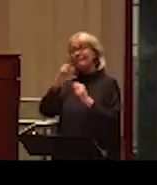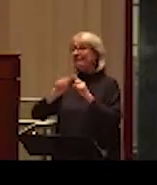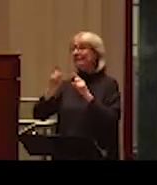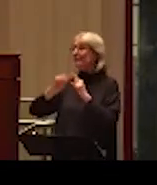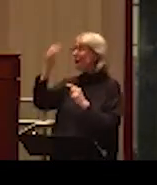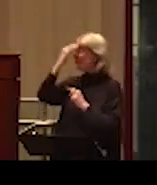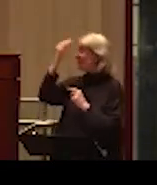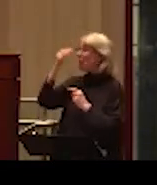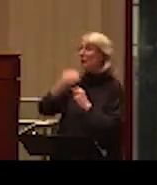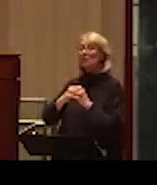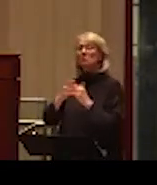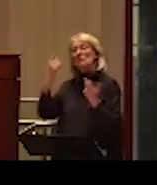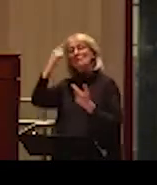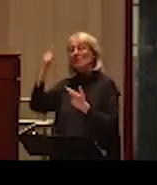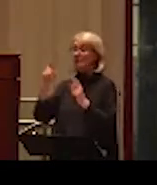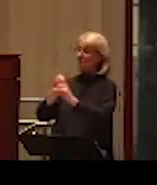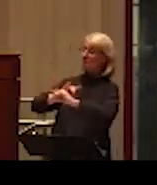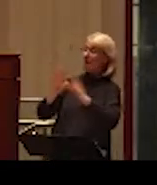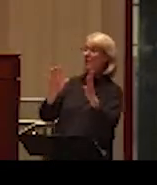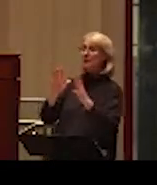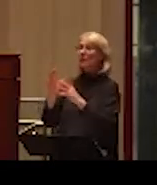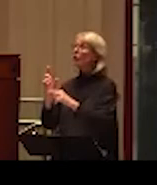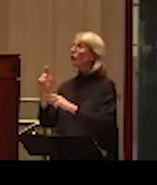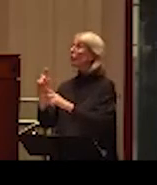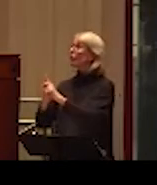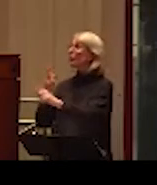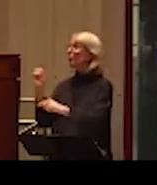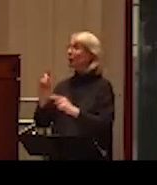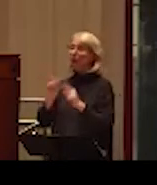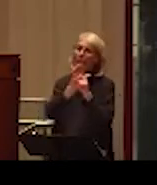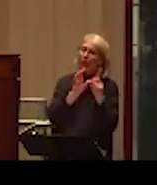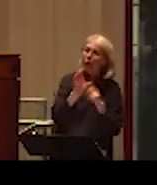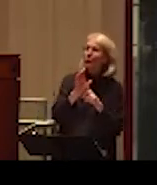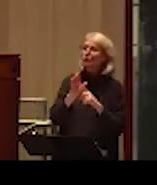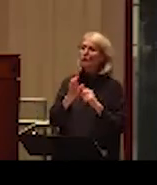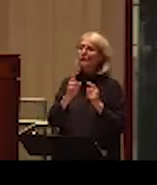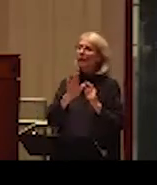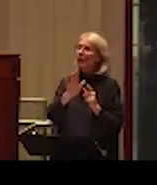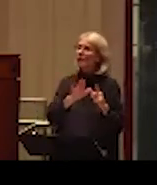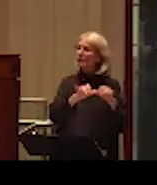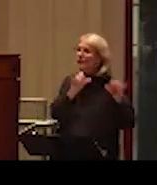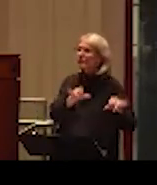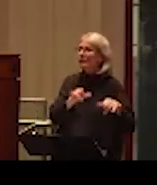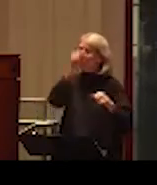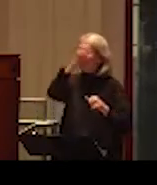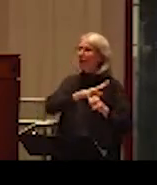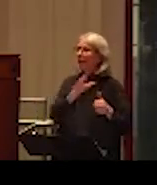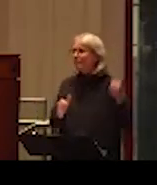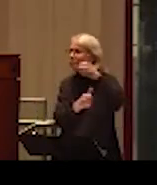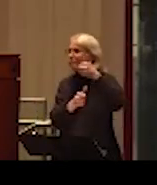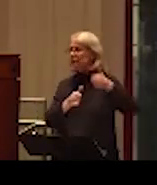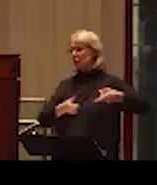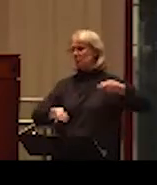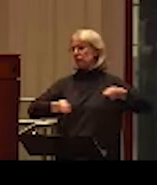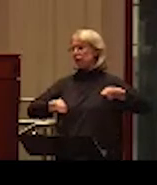see violence as mostly cultural phenomenon, focusing on patriarchy and dominance of men. While those who look